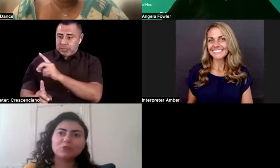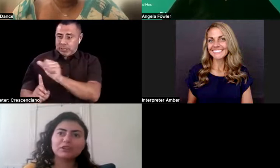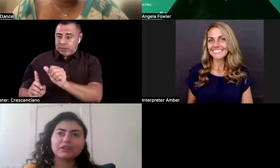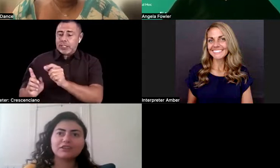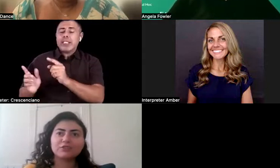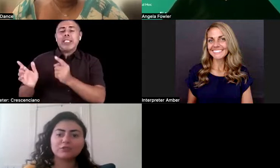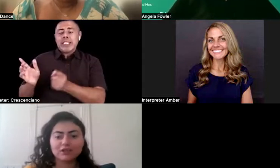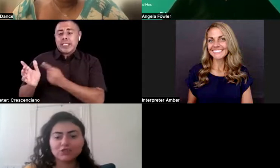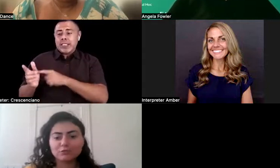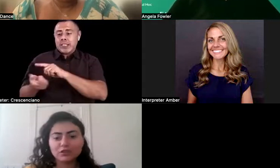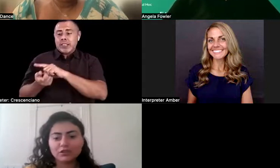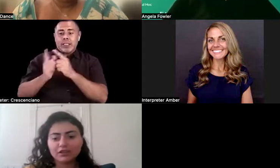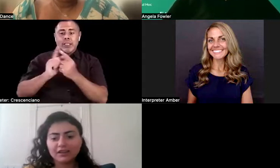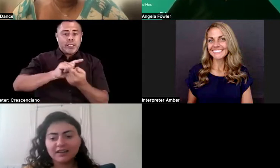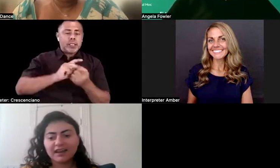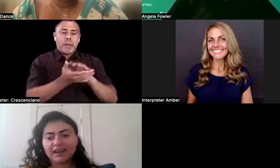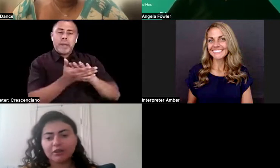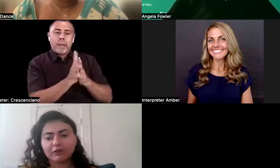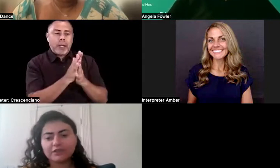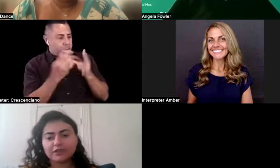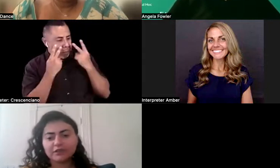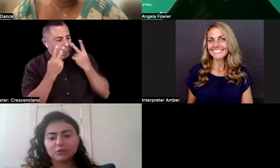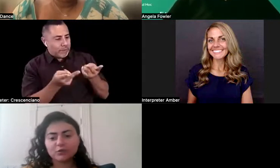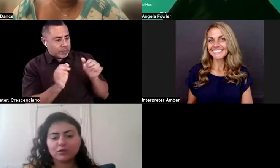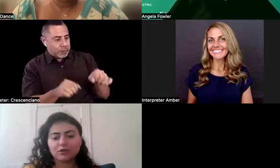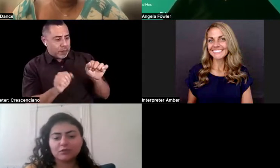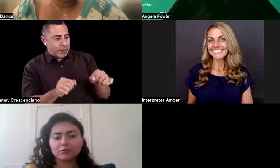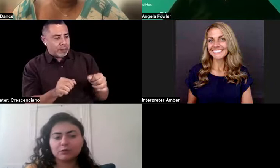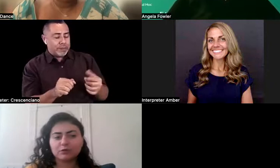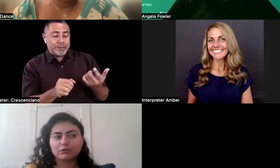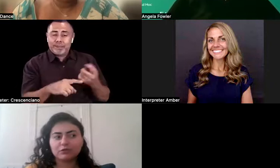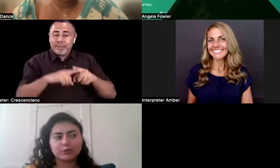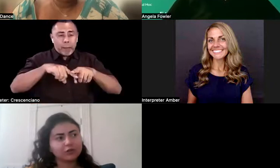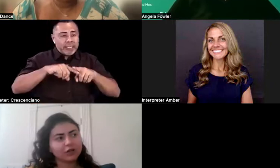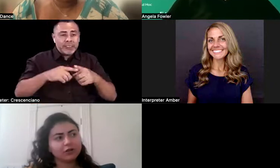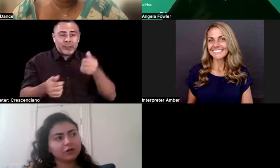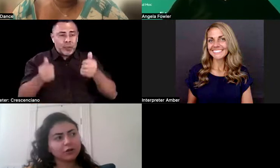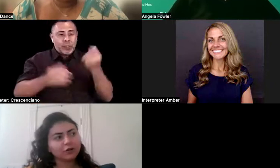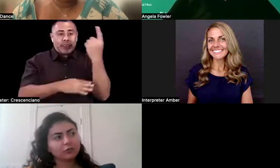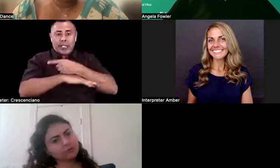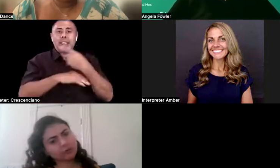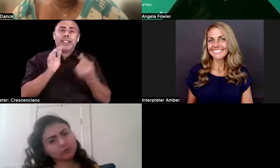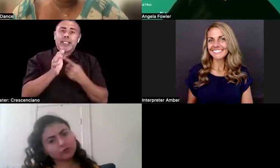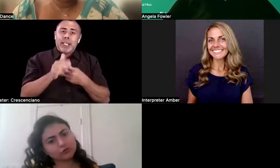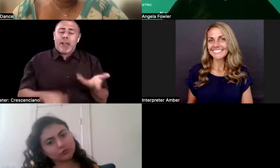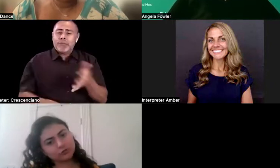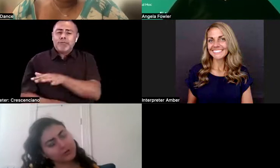depends on what day you catch me, all of a sudden, people be like, what's wrong with you?